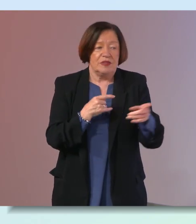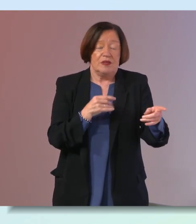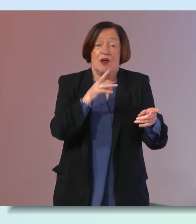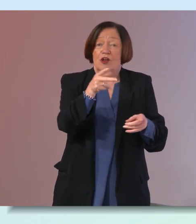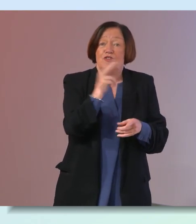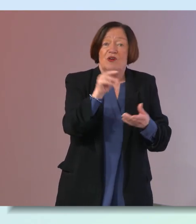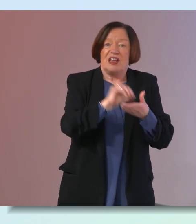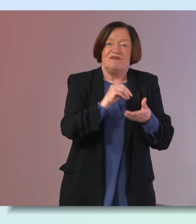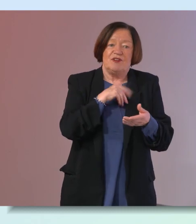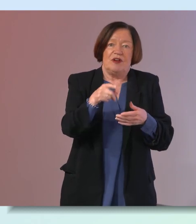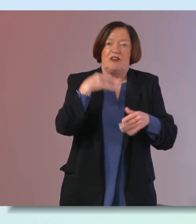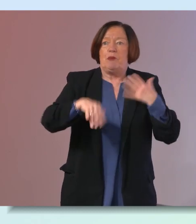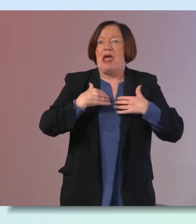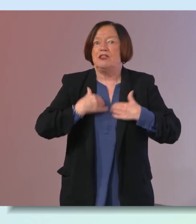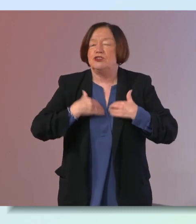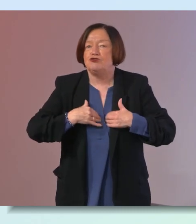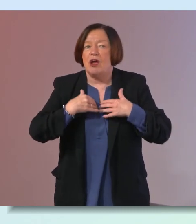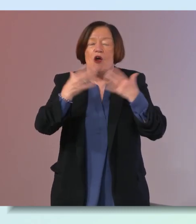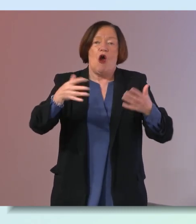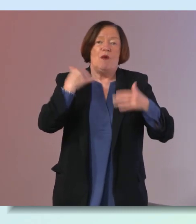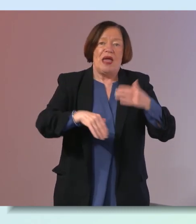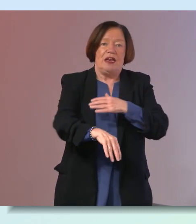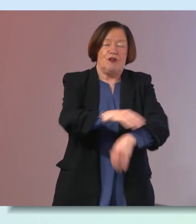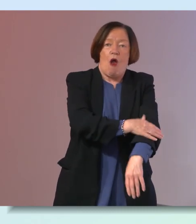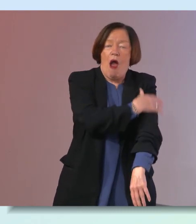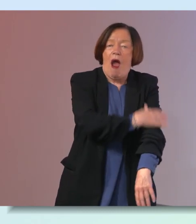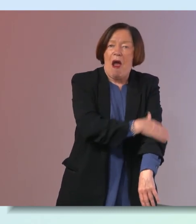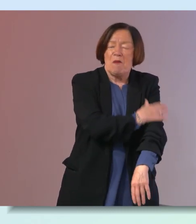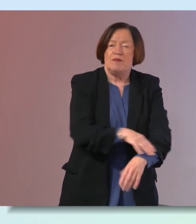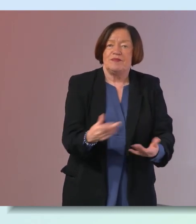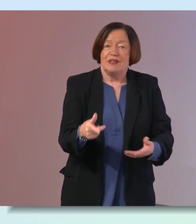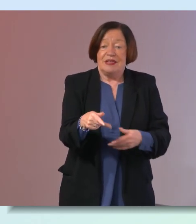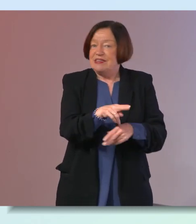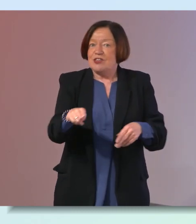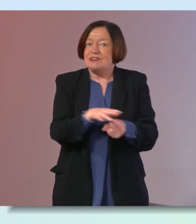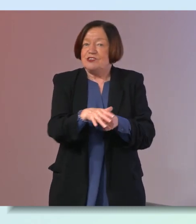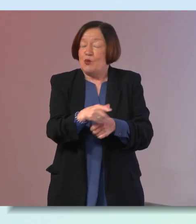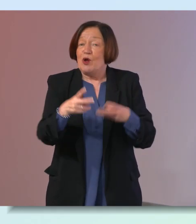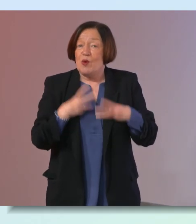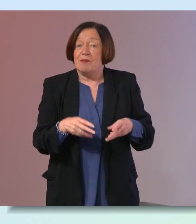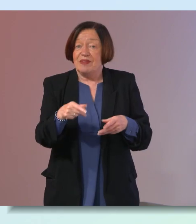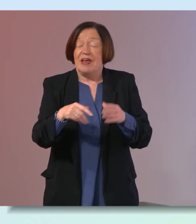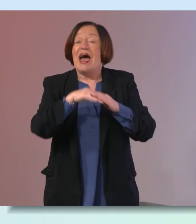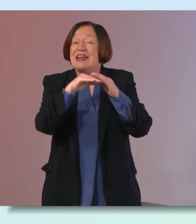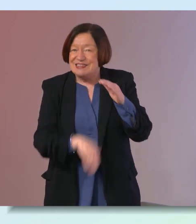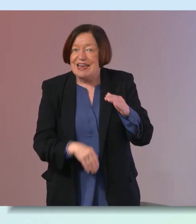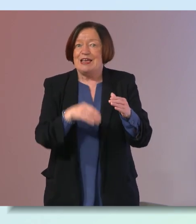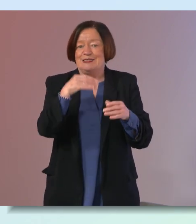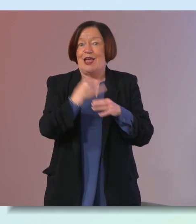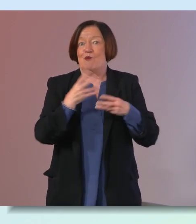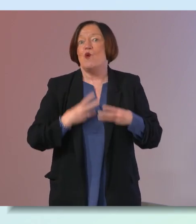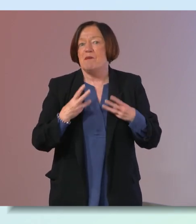to have the typical pain in the chest or the pain down your arm that is not the case with women and it's actually less common in women